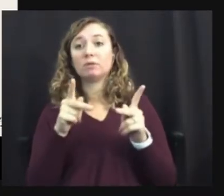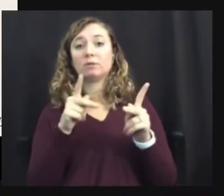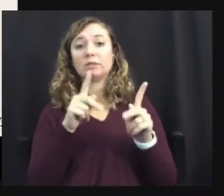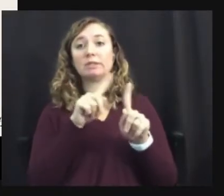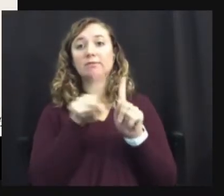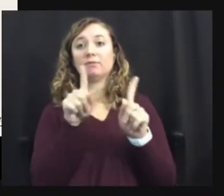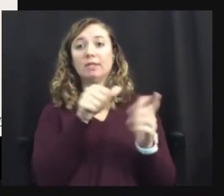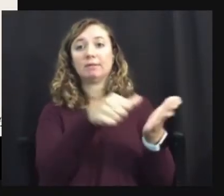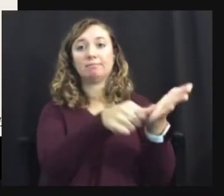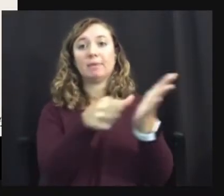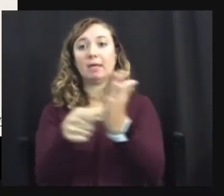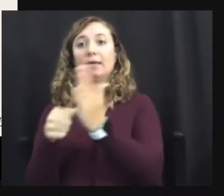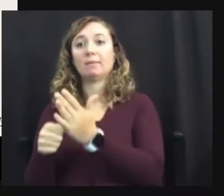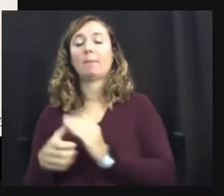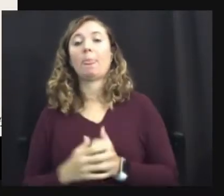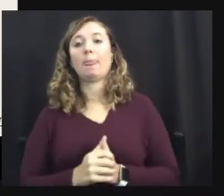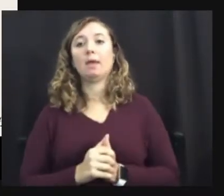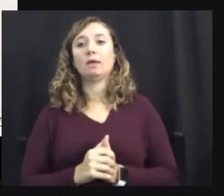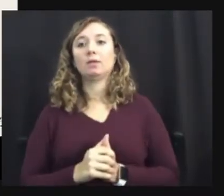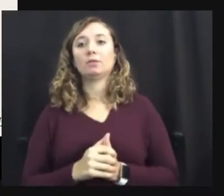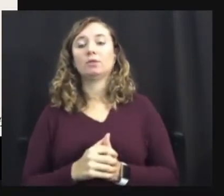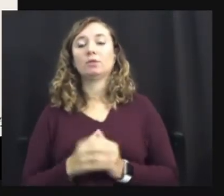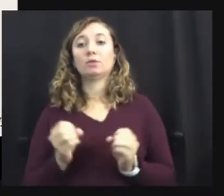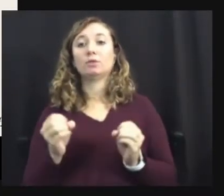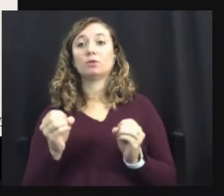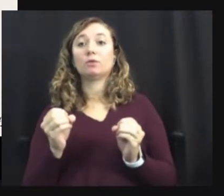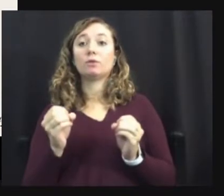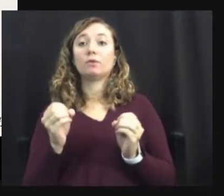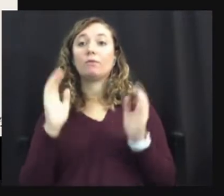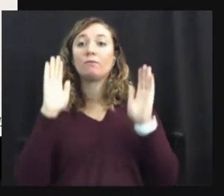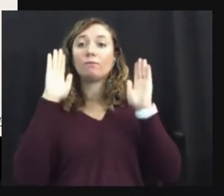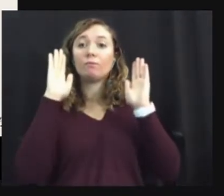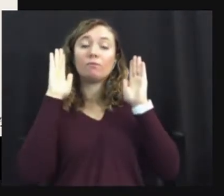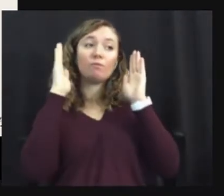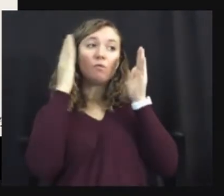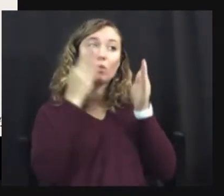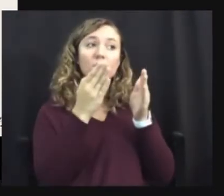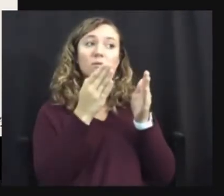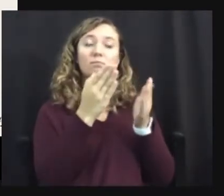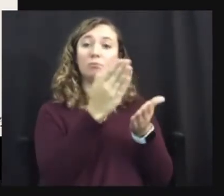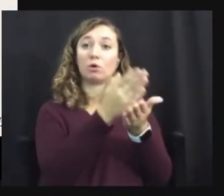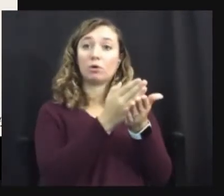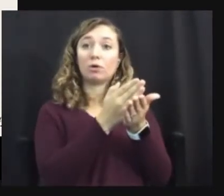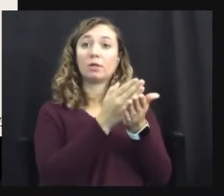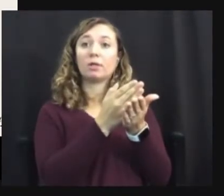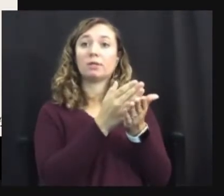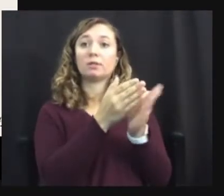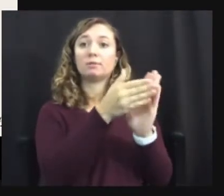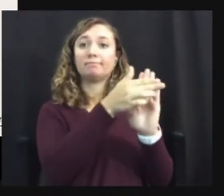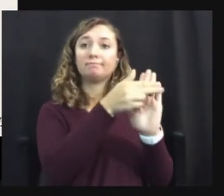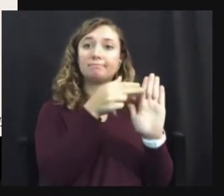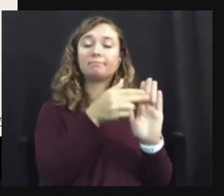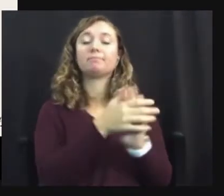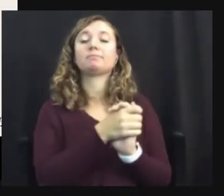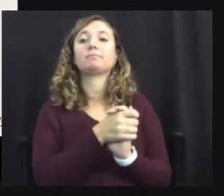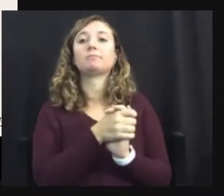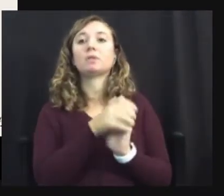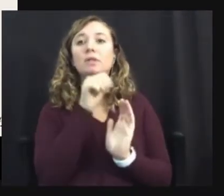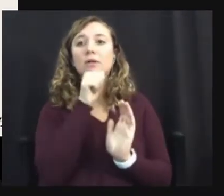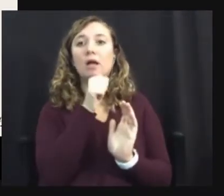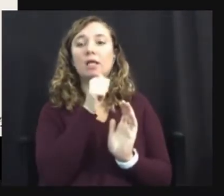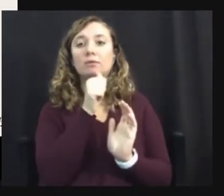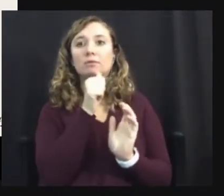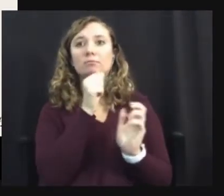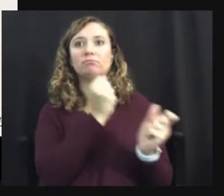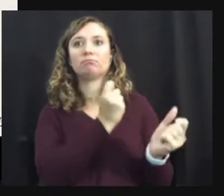using the design to try to bring in attention and, um, not overload people on a sensory level,